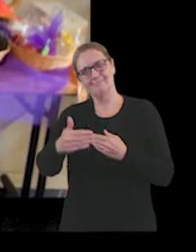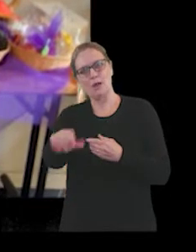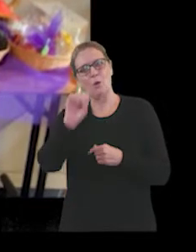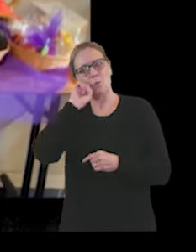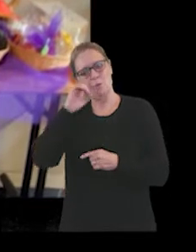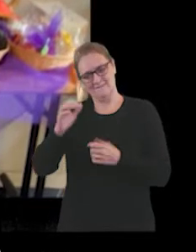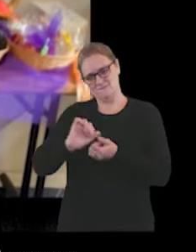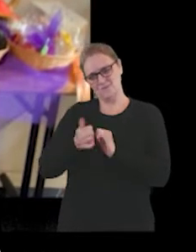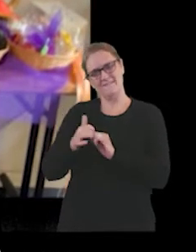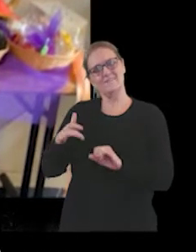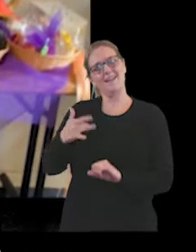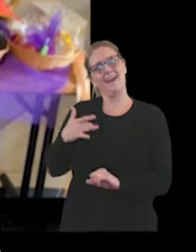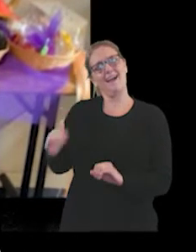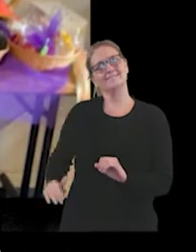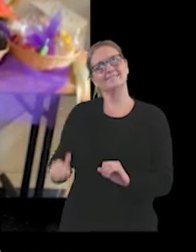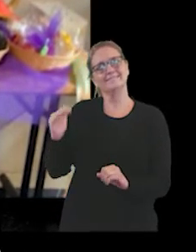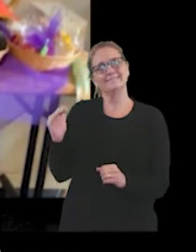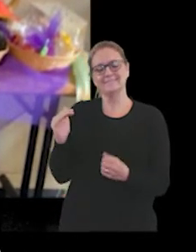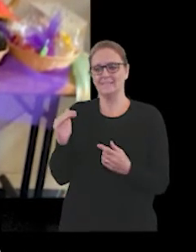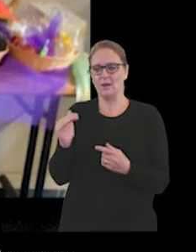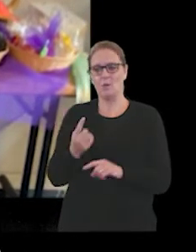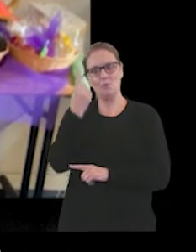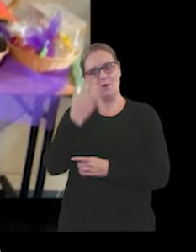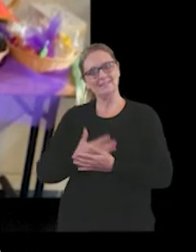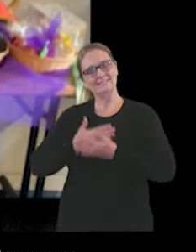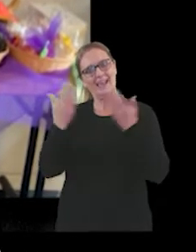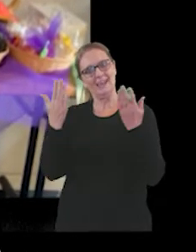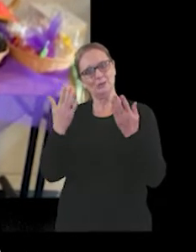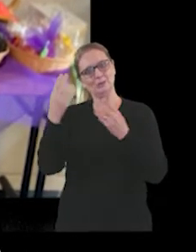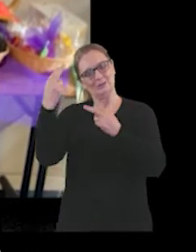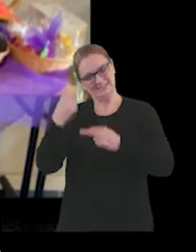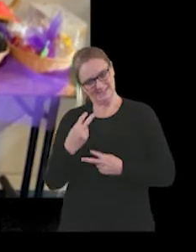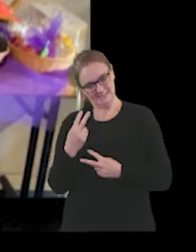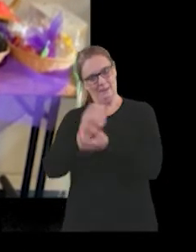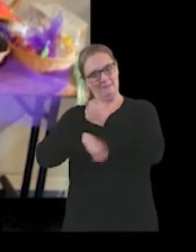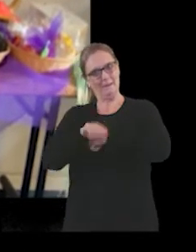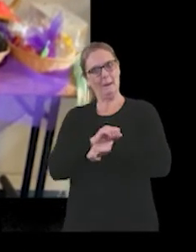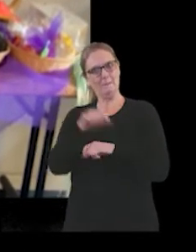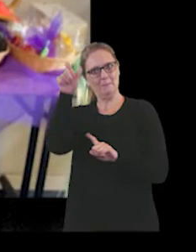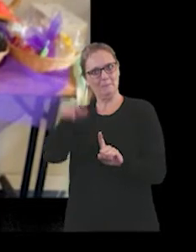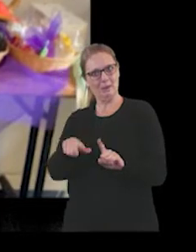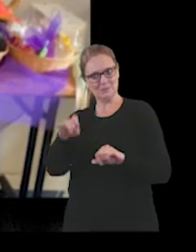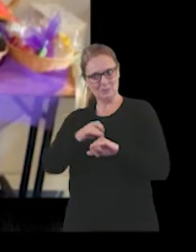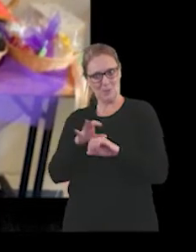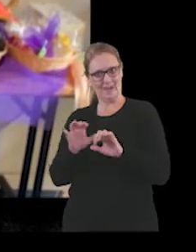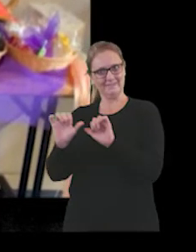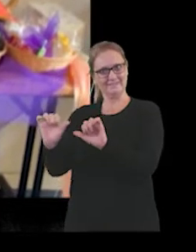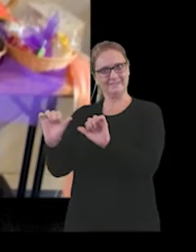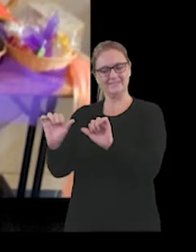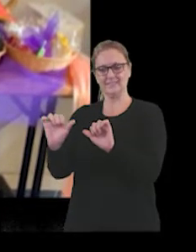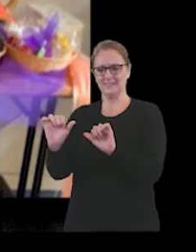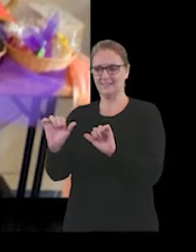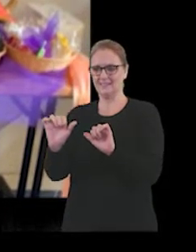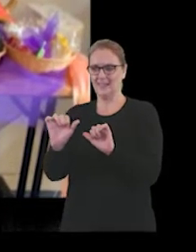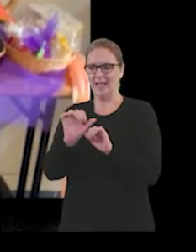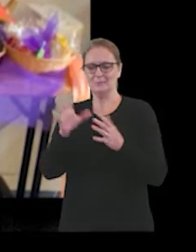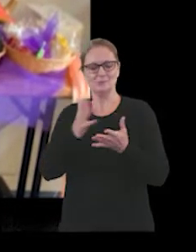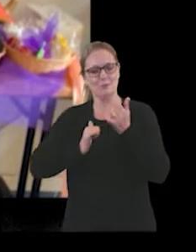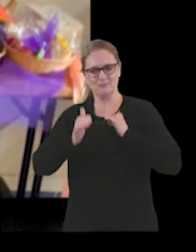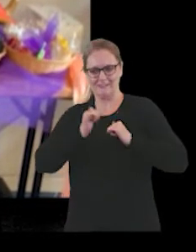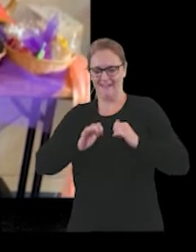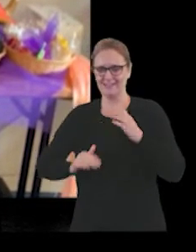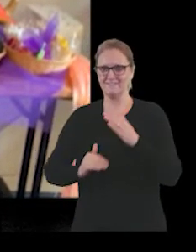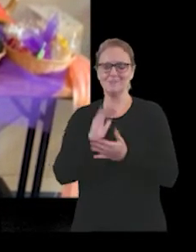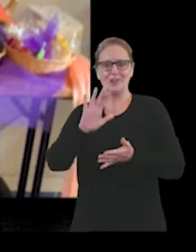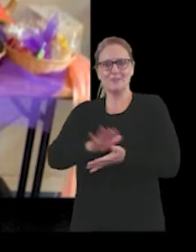for life. One day you might get me to see me become someone's wife. Eyes so wide and full of joy, you were